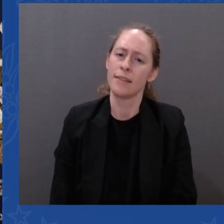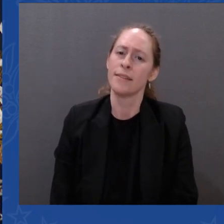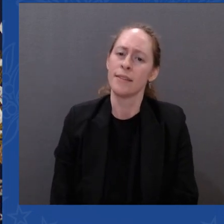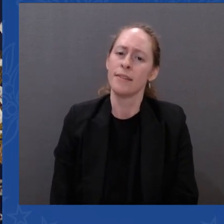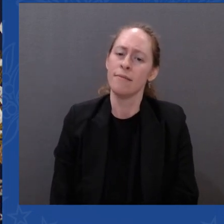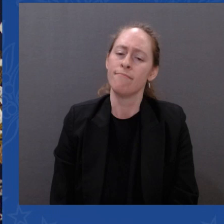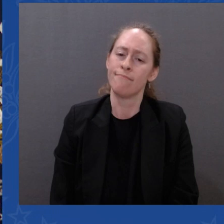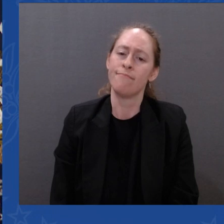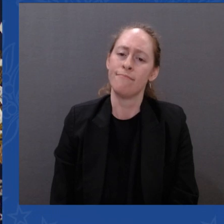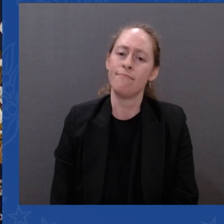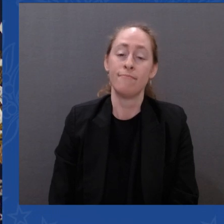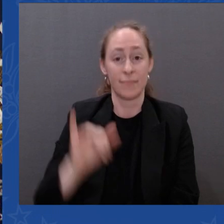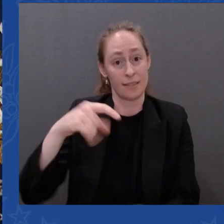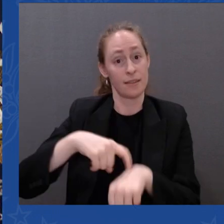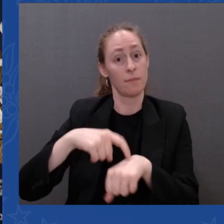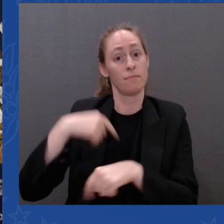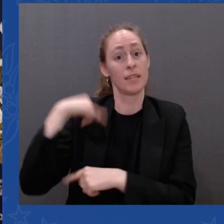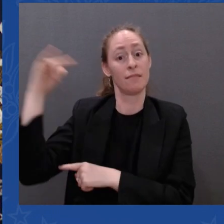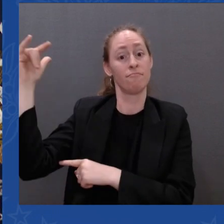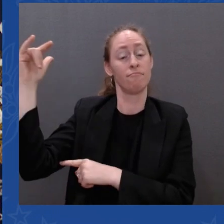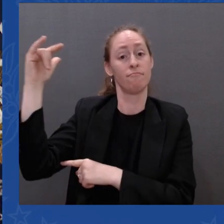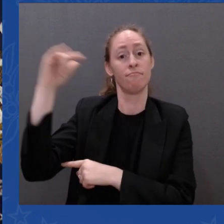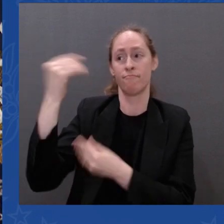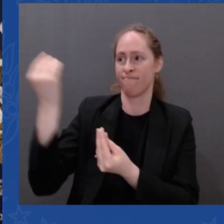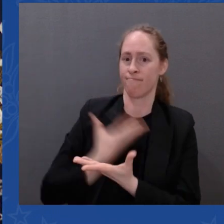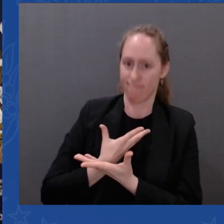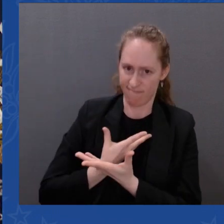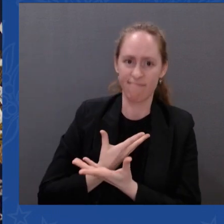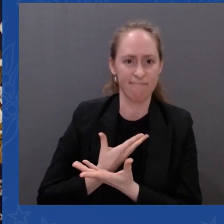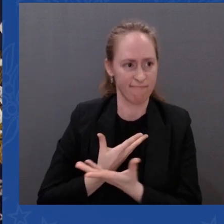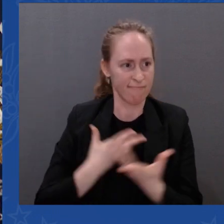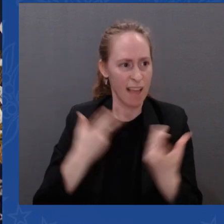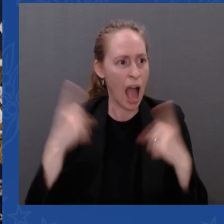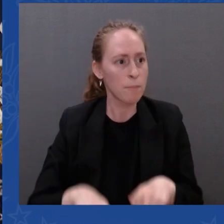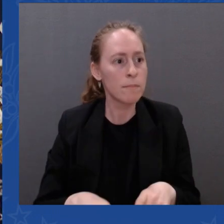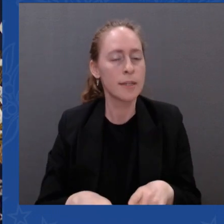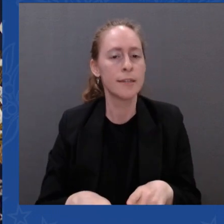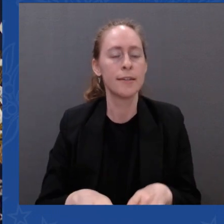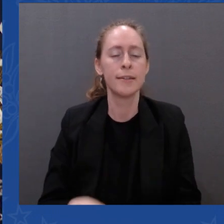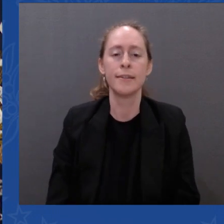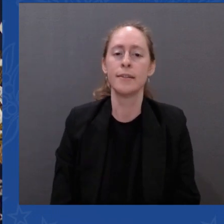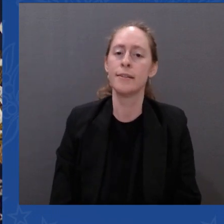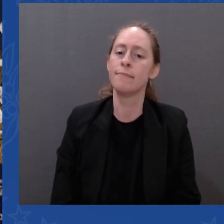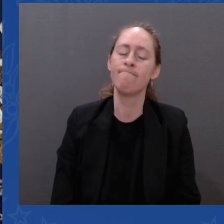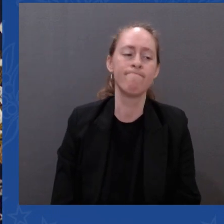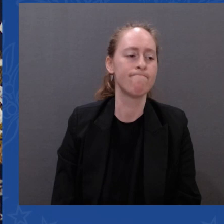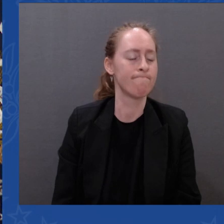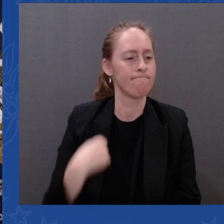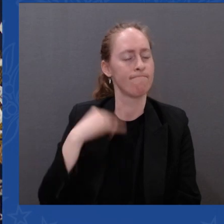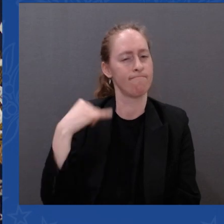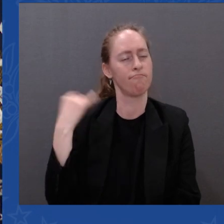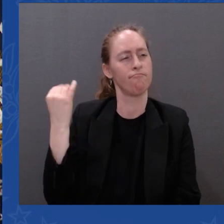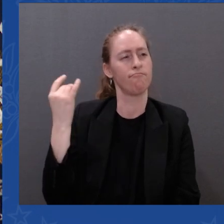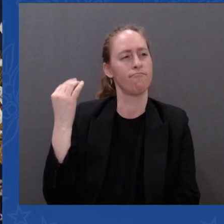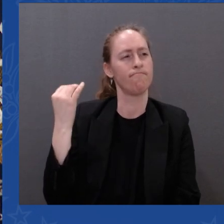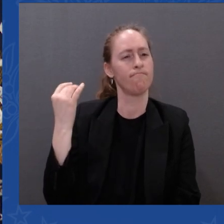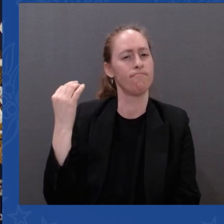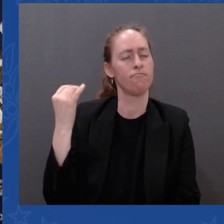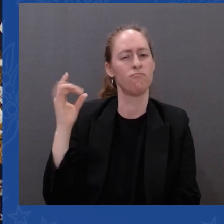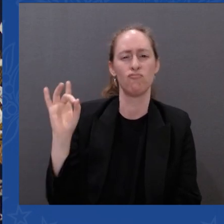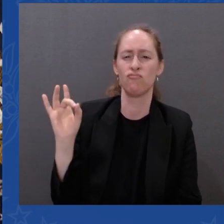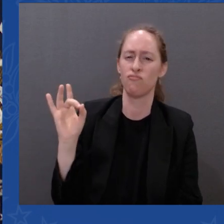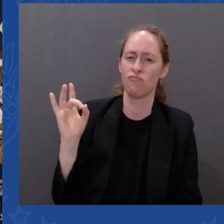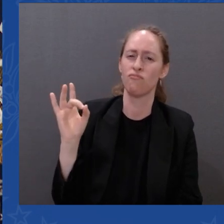17-hour flight, what struck me was these kinds of mass shootings rarely happen